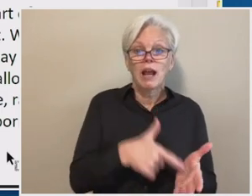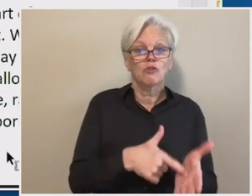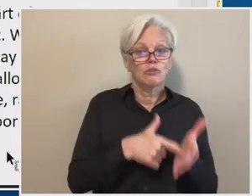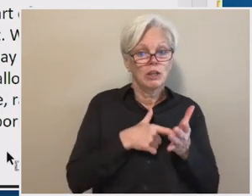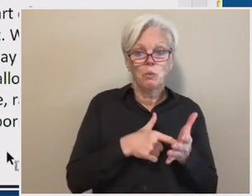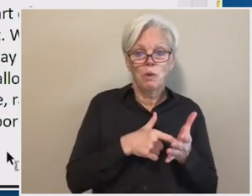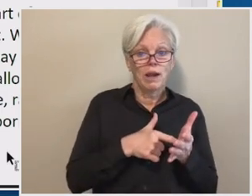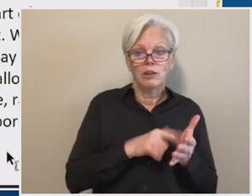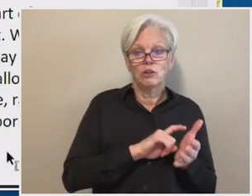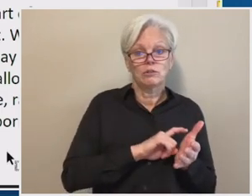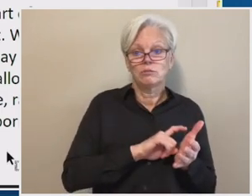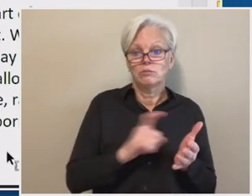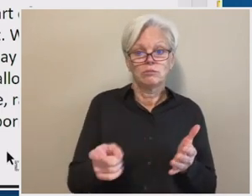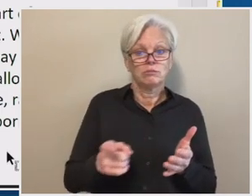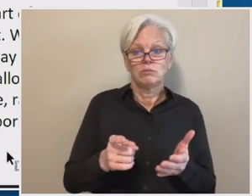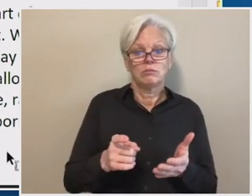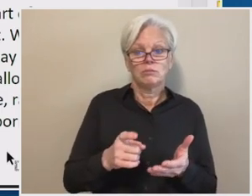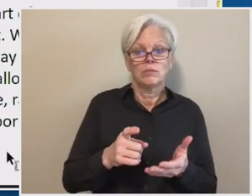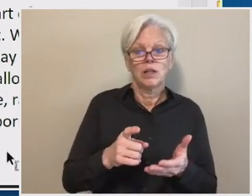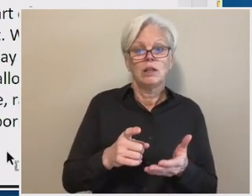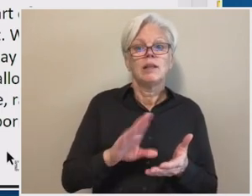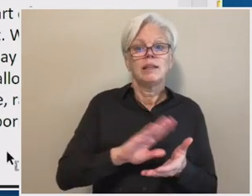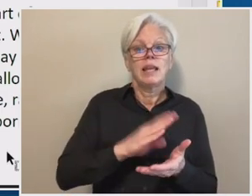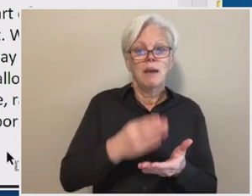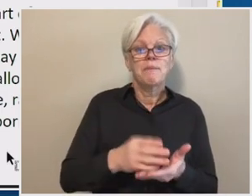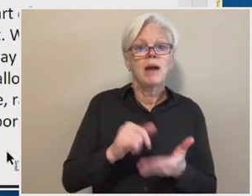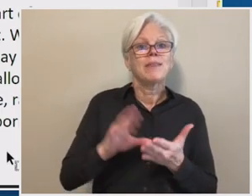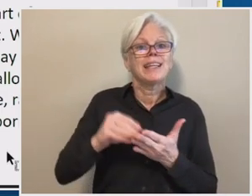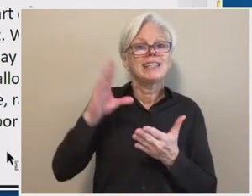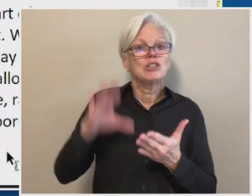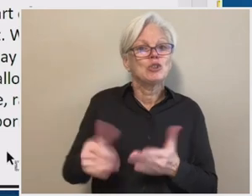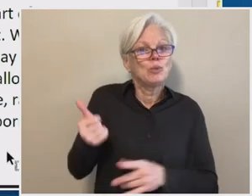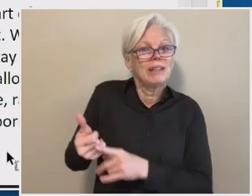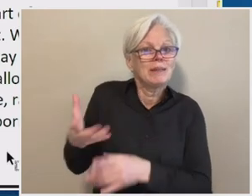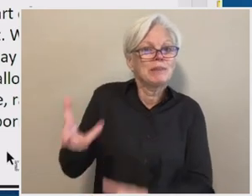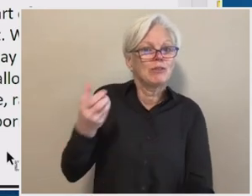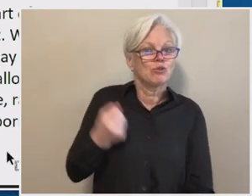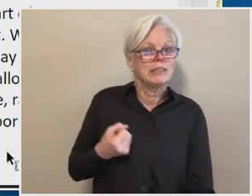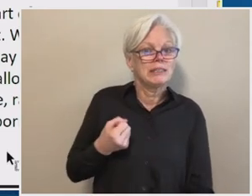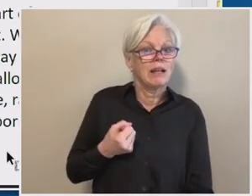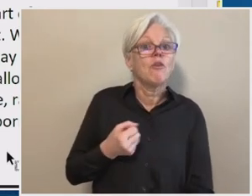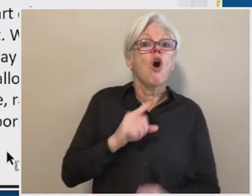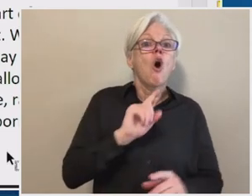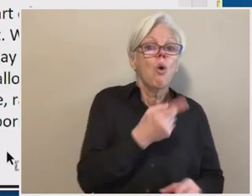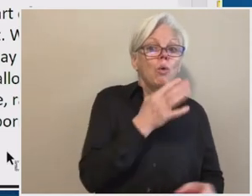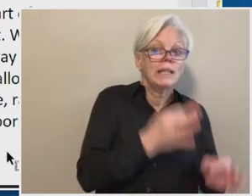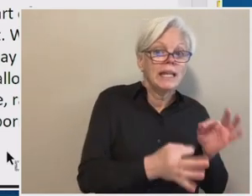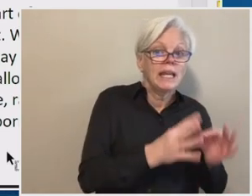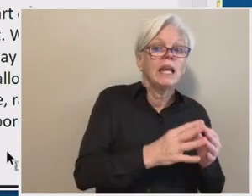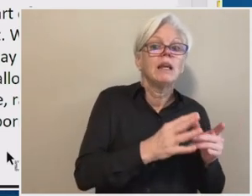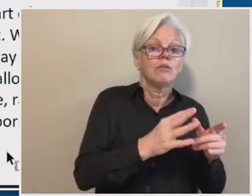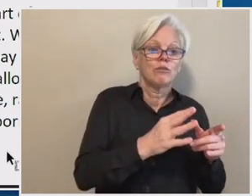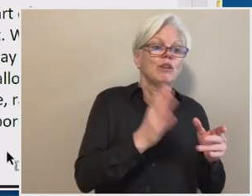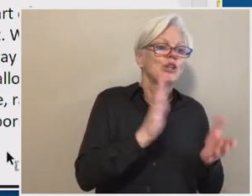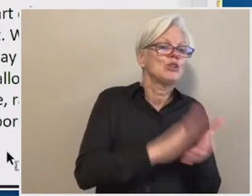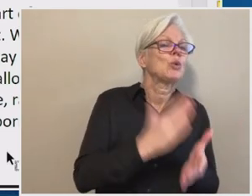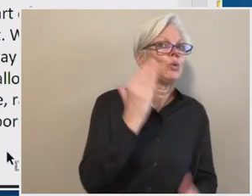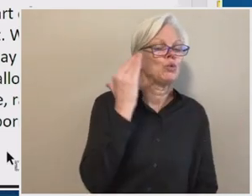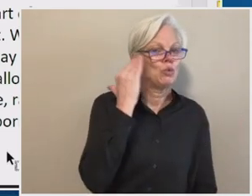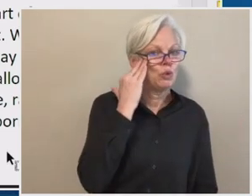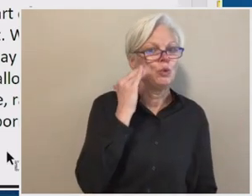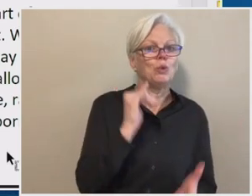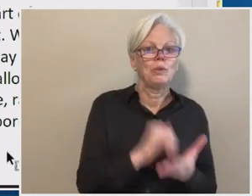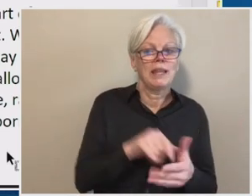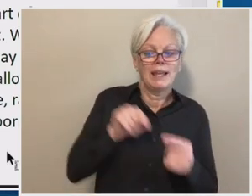the, the amount that the student themselves received unless they were aware that the student was not going to attend at the time, uh,